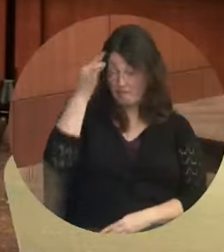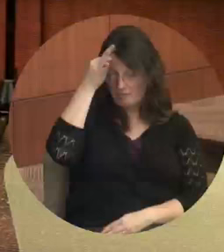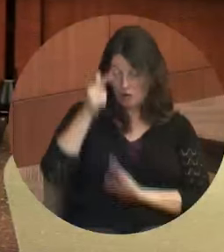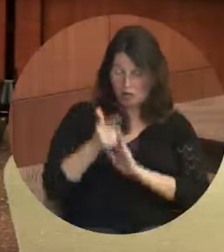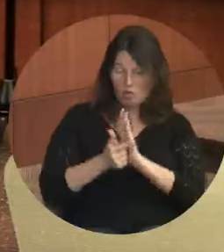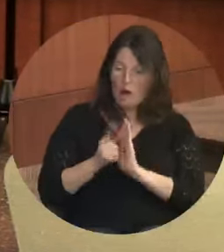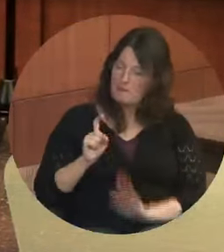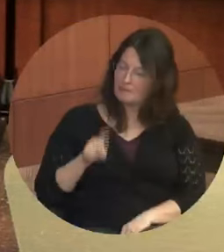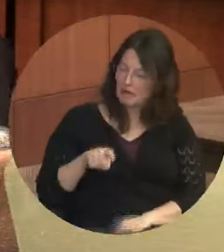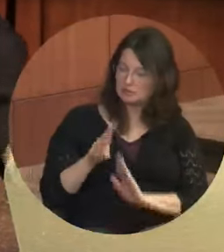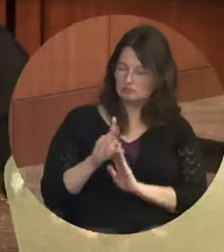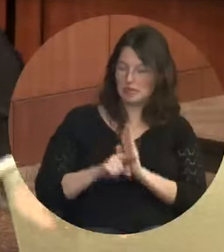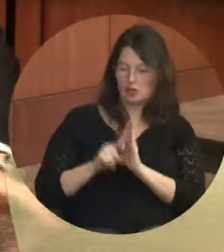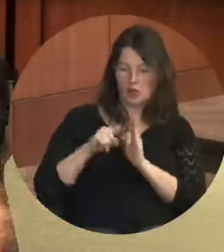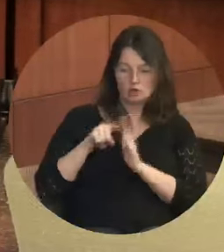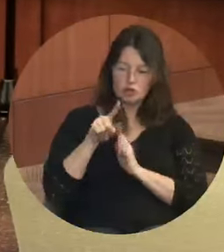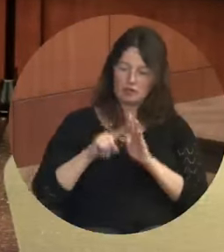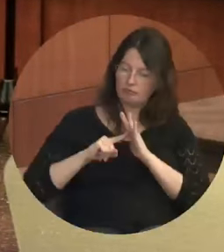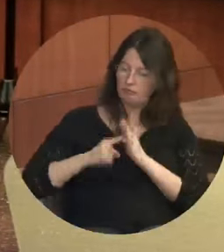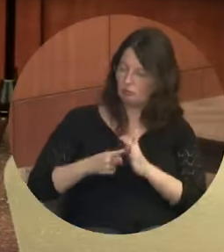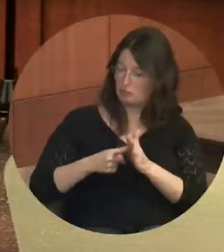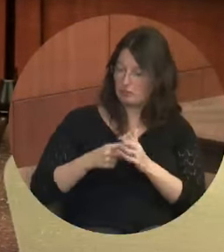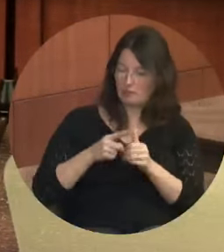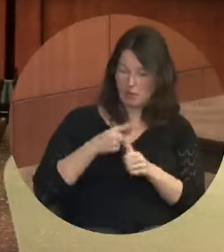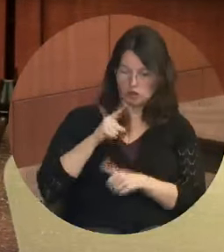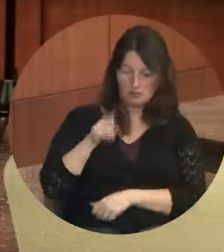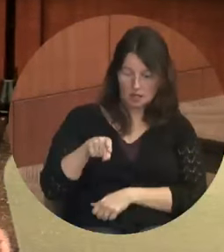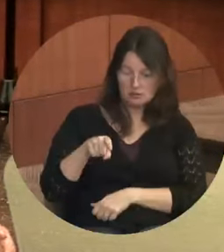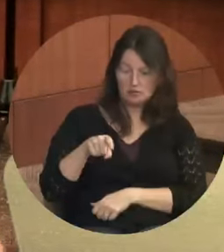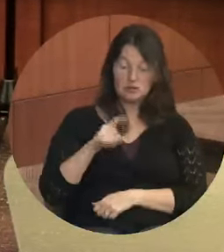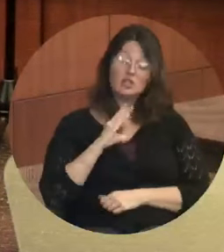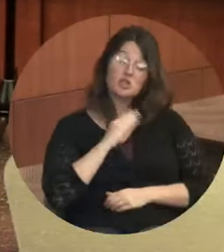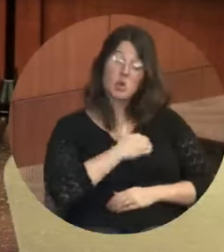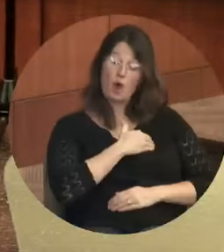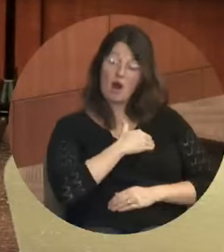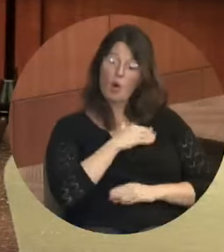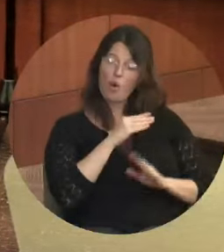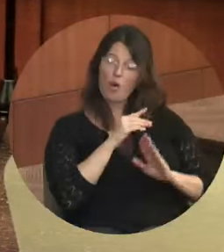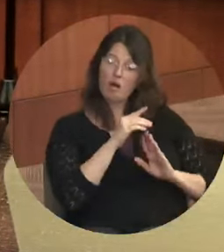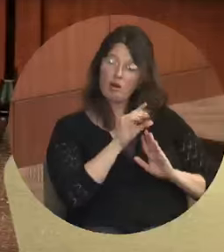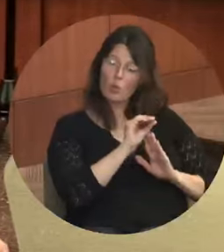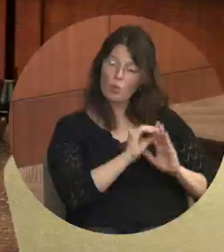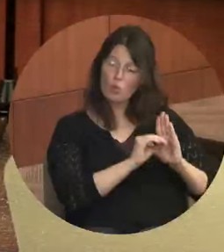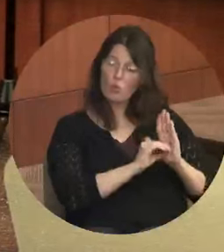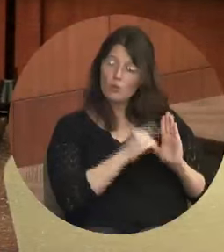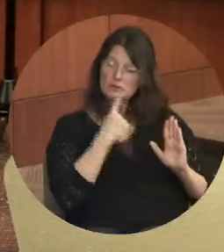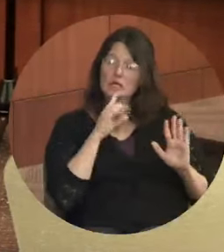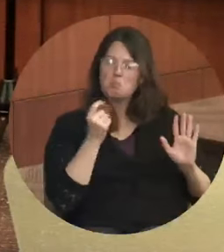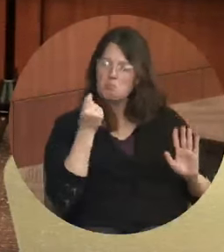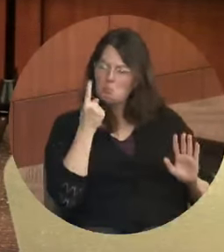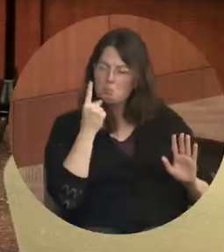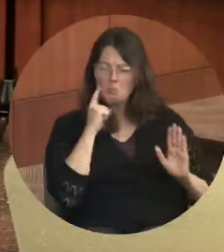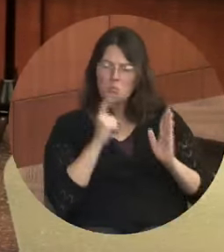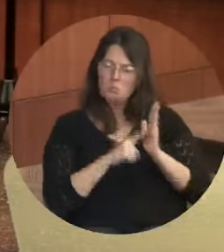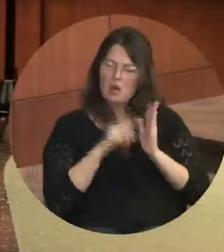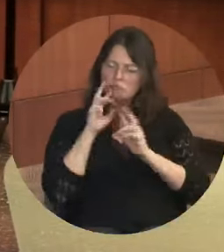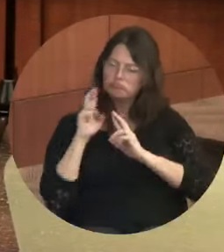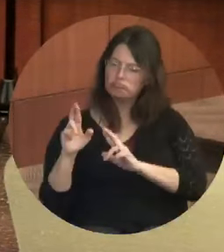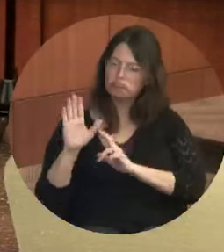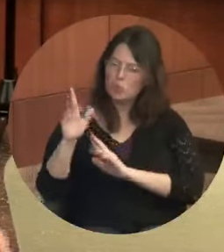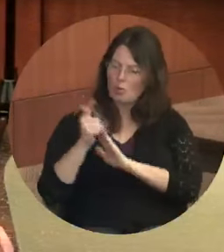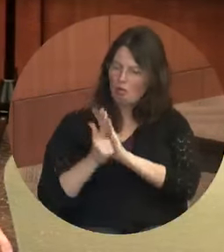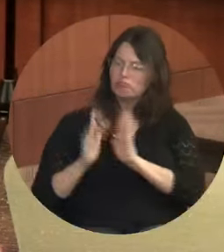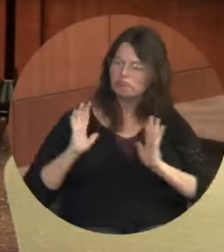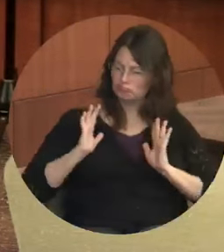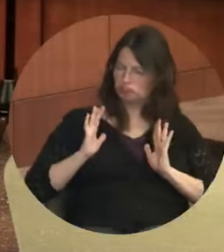do the background check at the beginning so our ordinance says well we recognize that then you should you need to do that so in